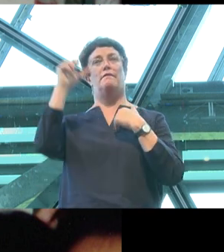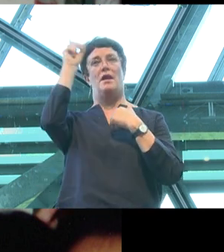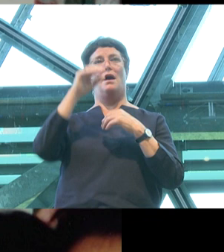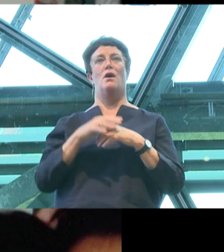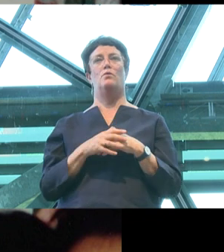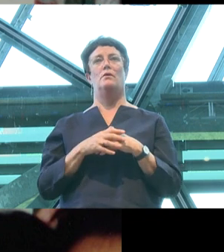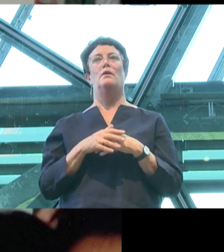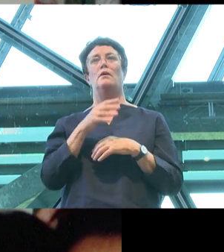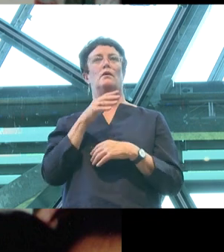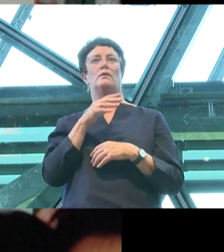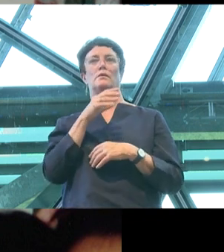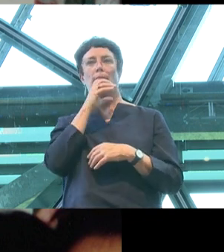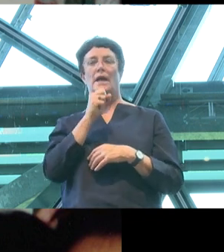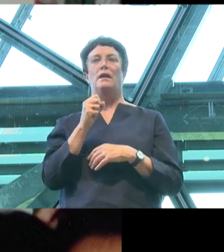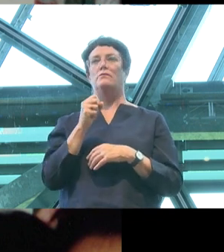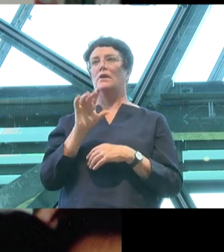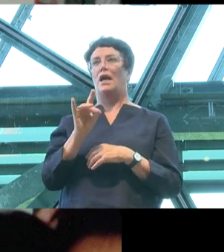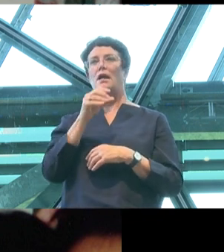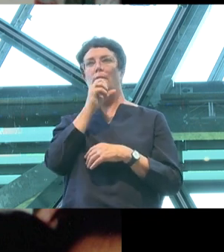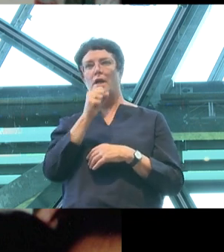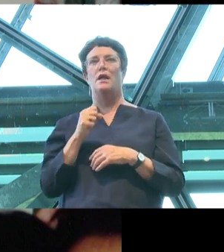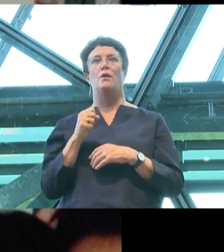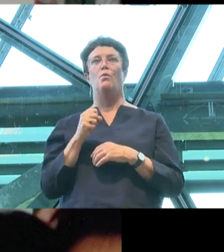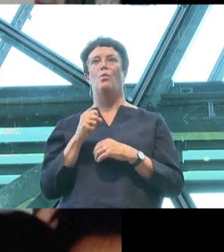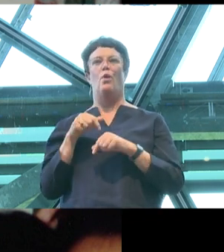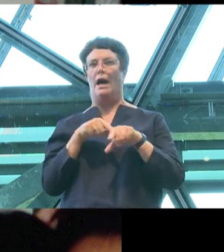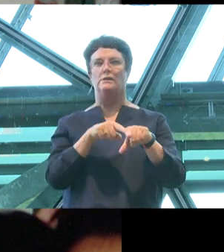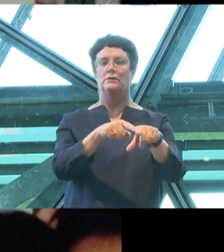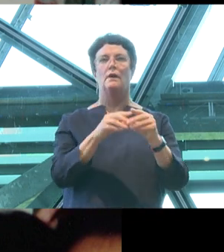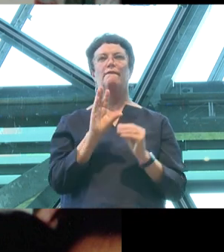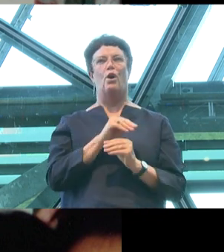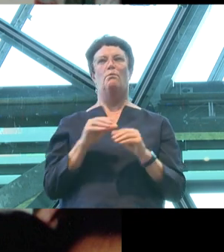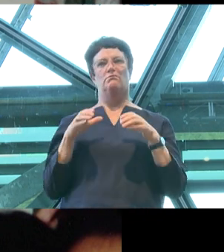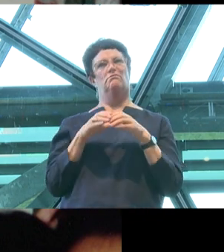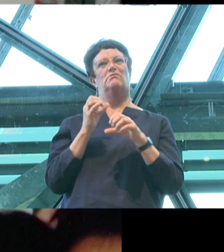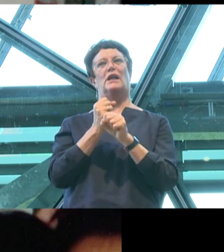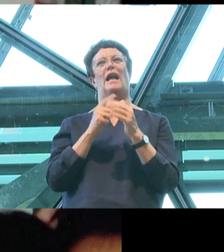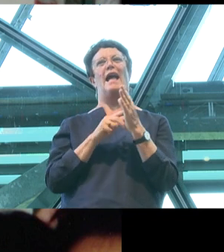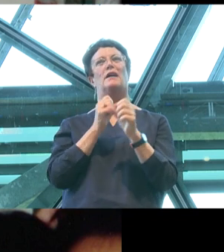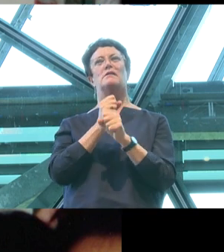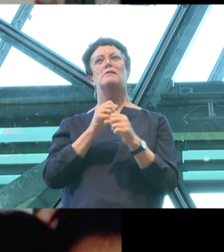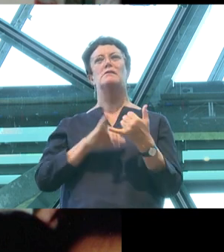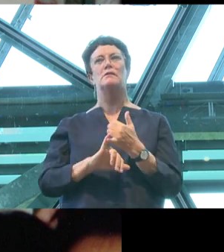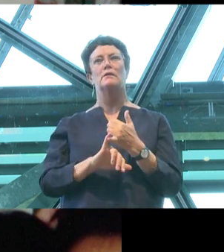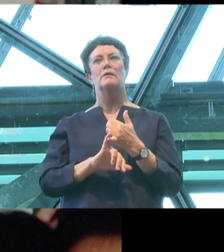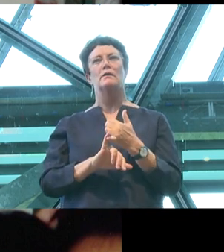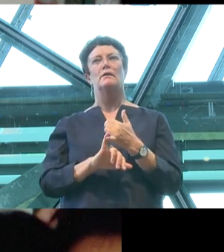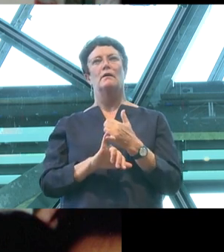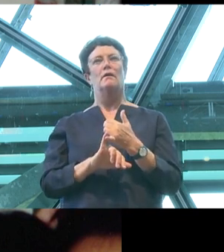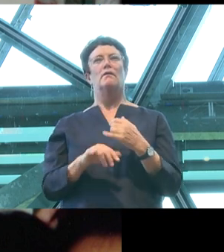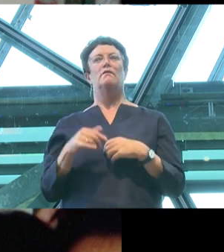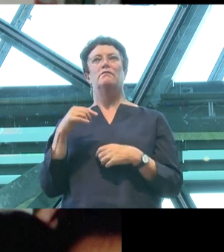gangs, often gangs of teenagers, at local beats, beaten with boots, hammers and screwdrivers.